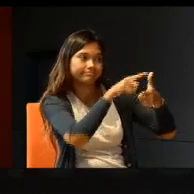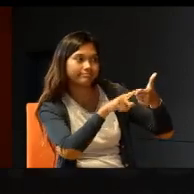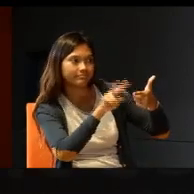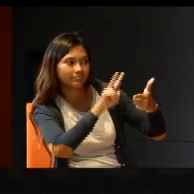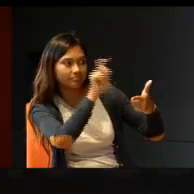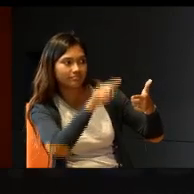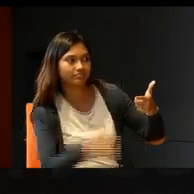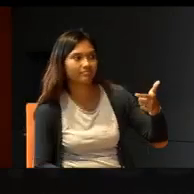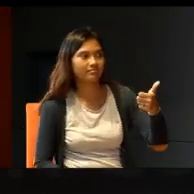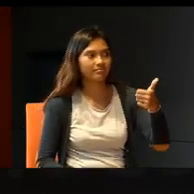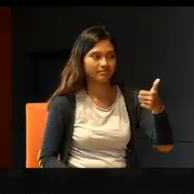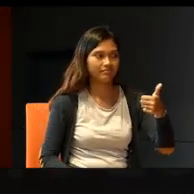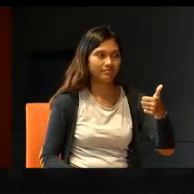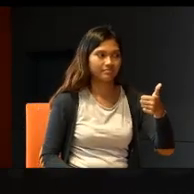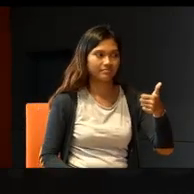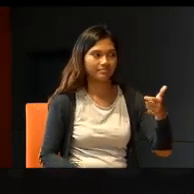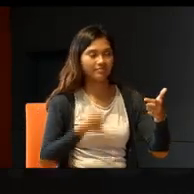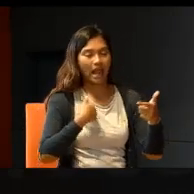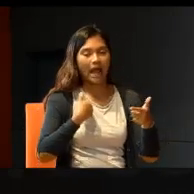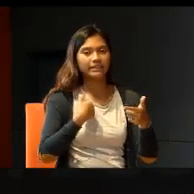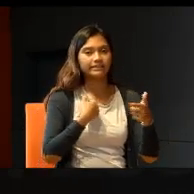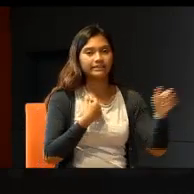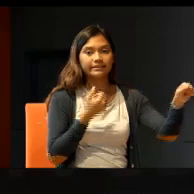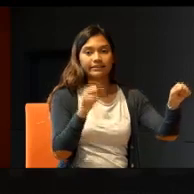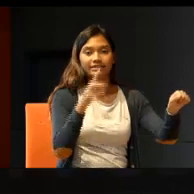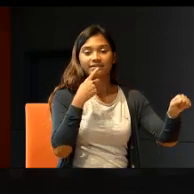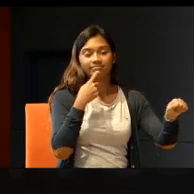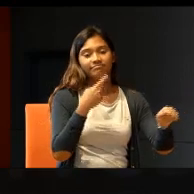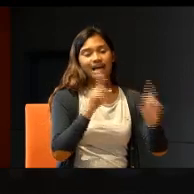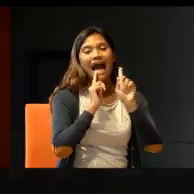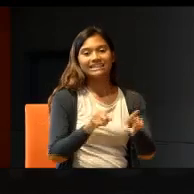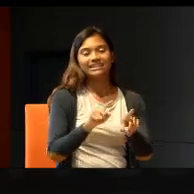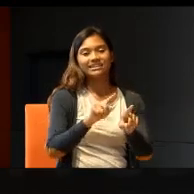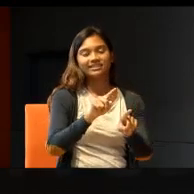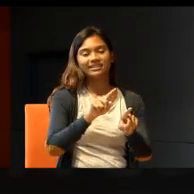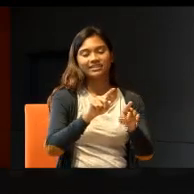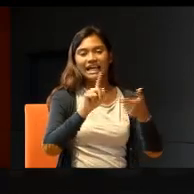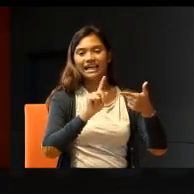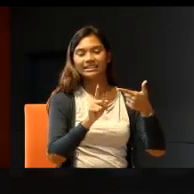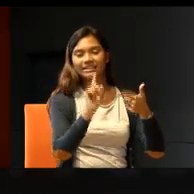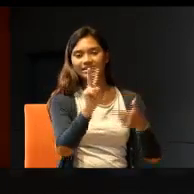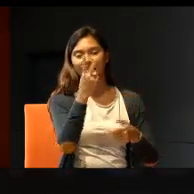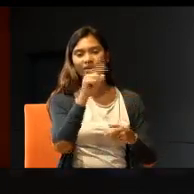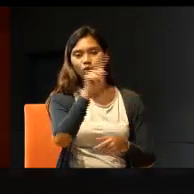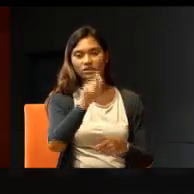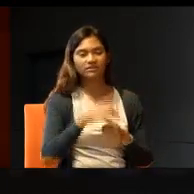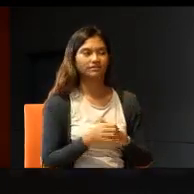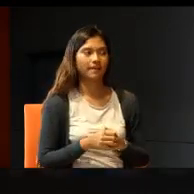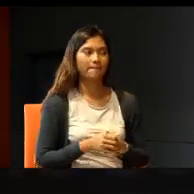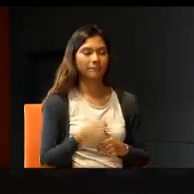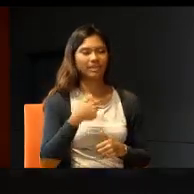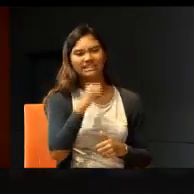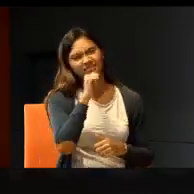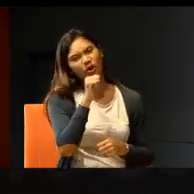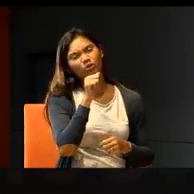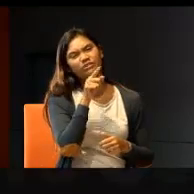Let me address the second question first. I think it's actually not that true